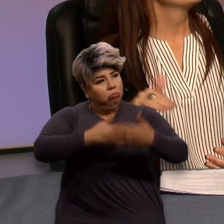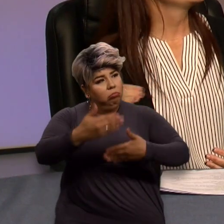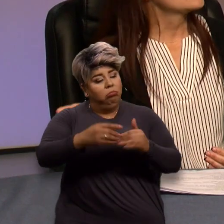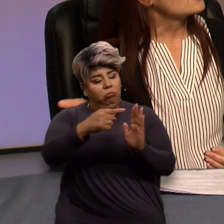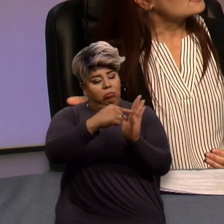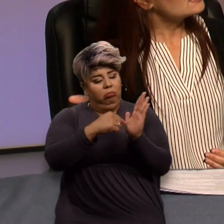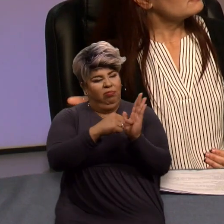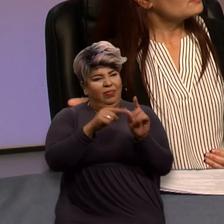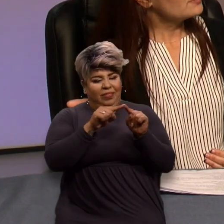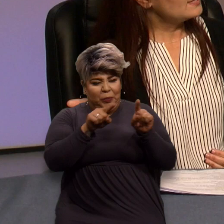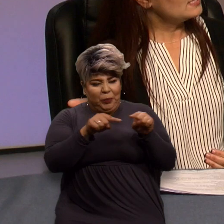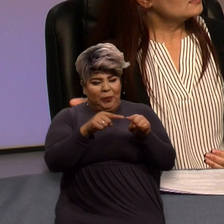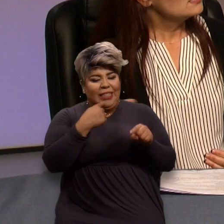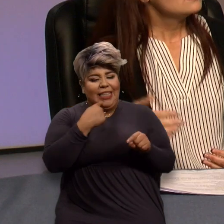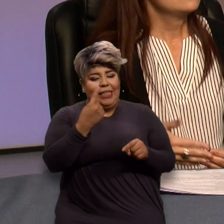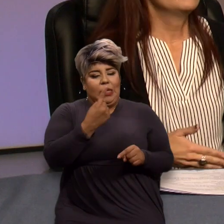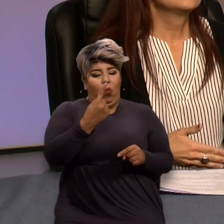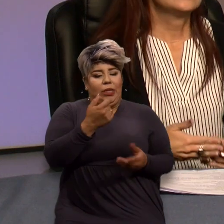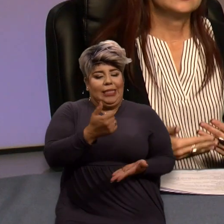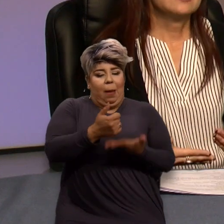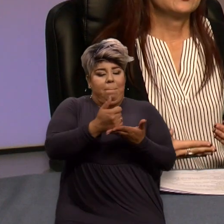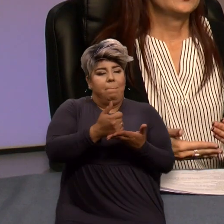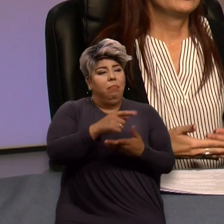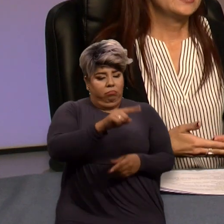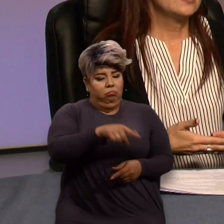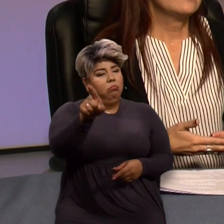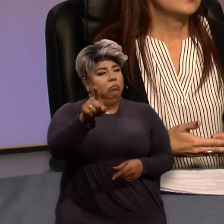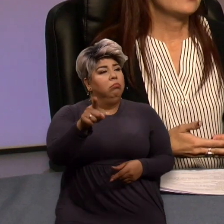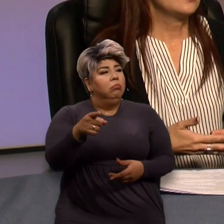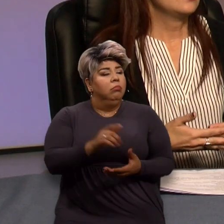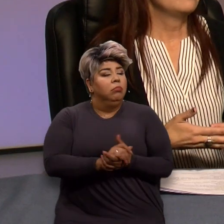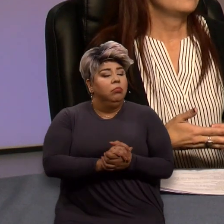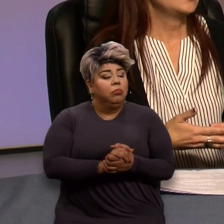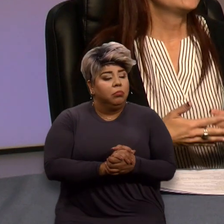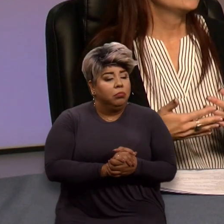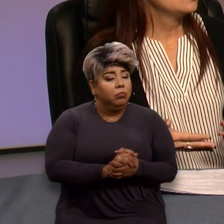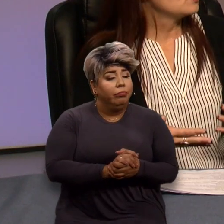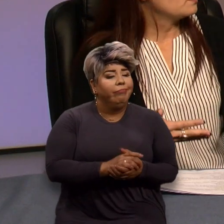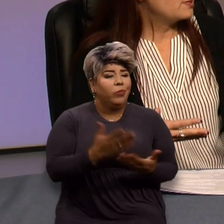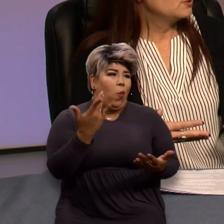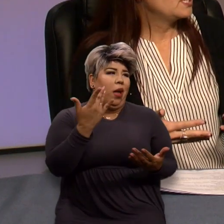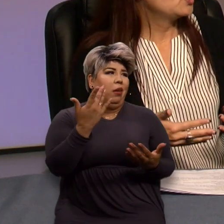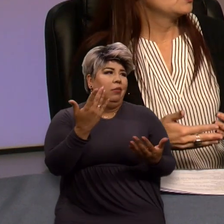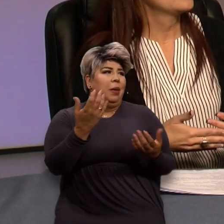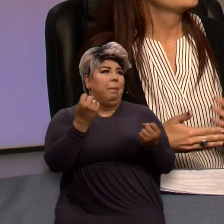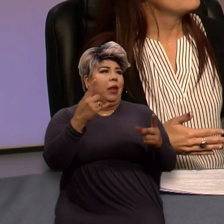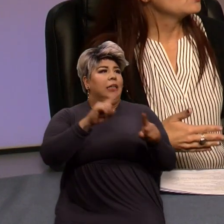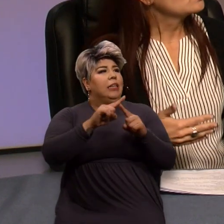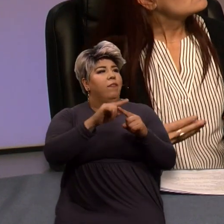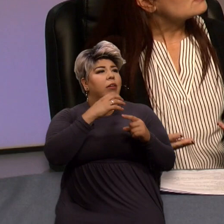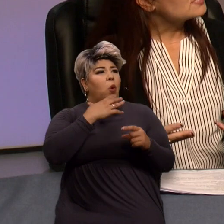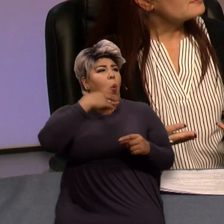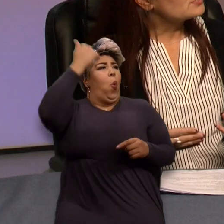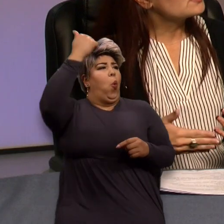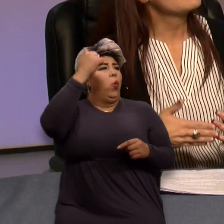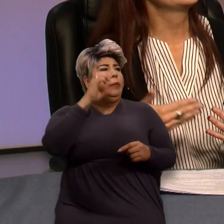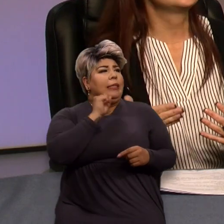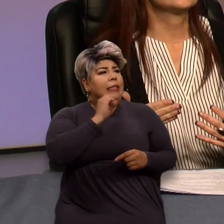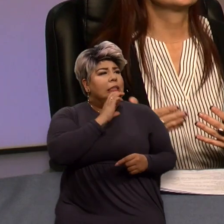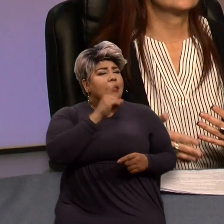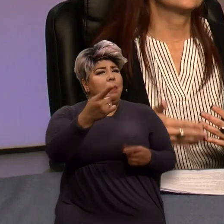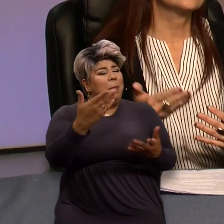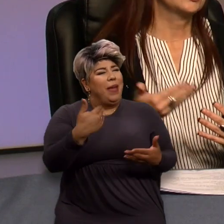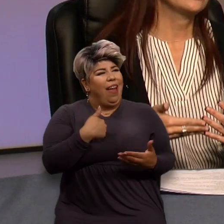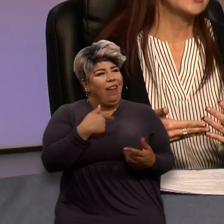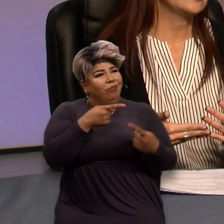you can say someone is assisting me with that. A lot of times when we have our aging and adult population with dementia and Alzheimer's, they